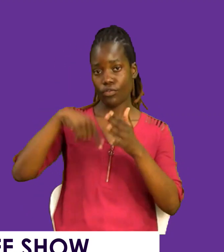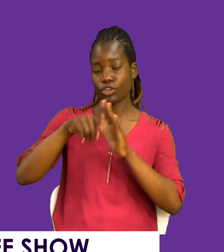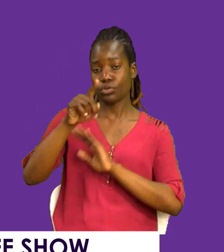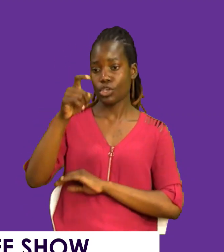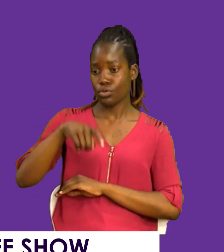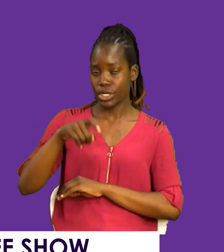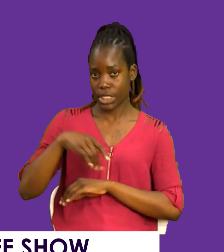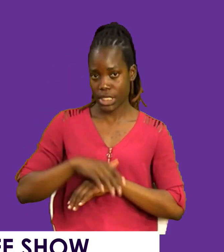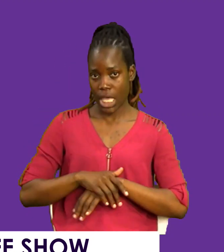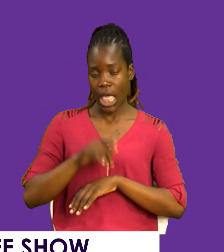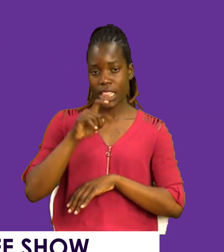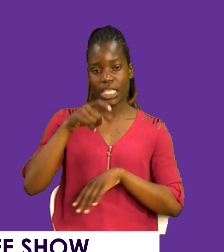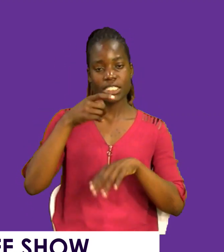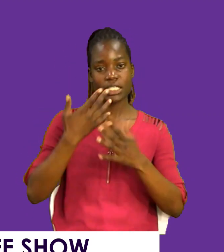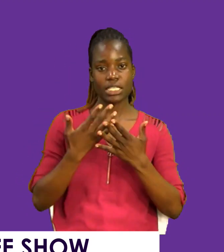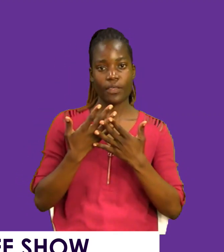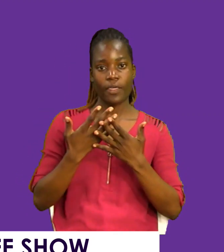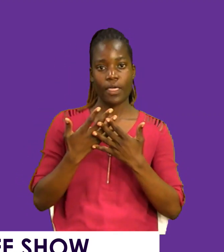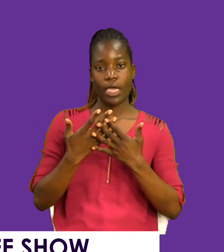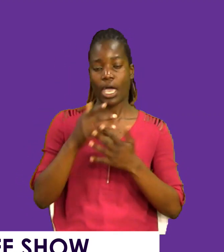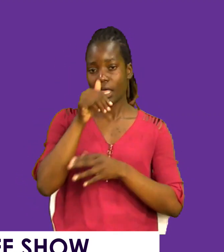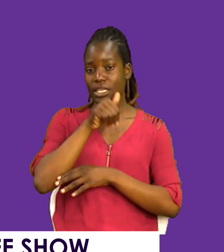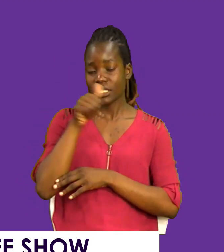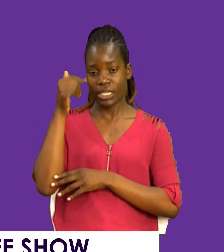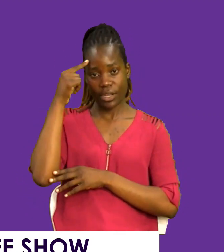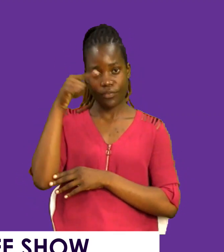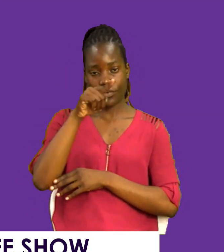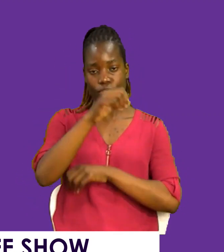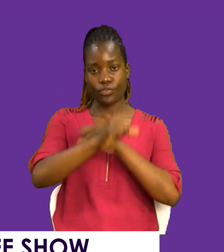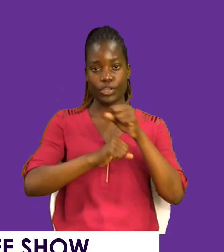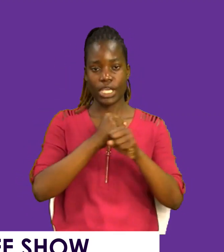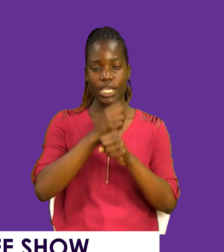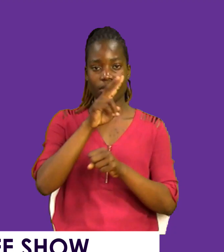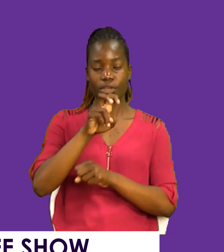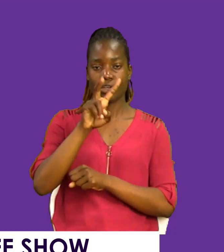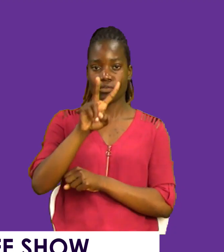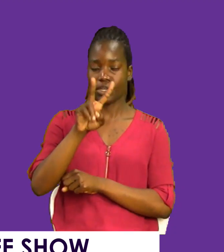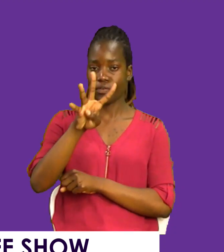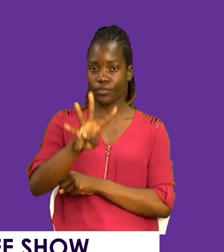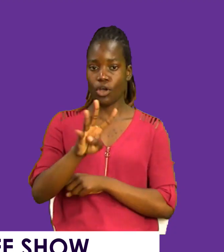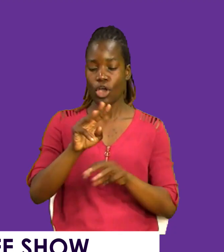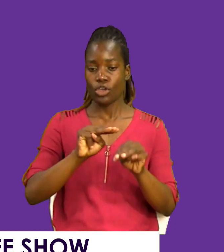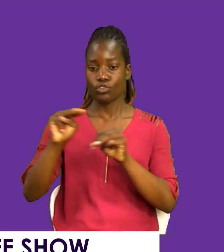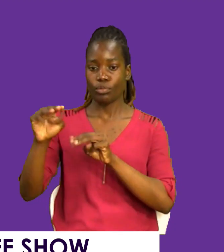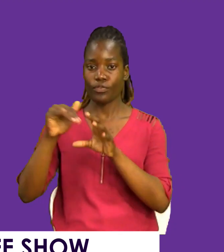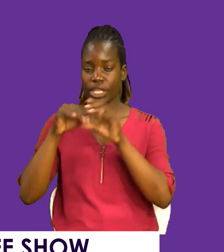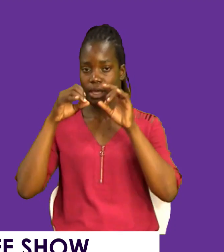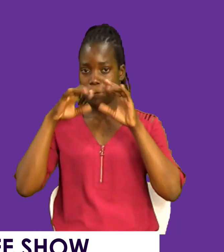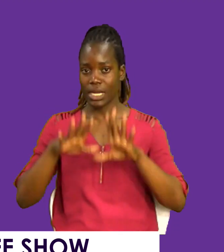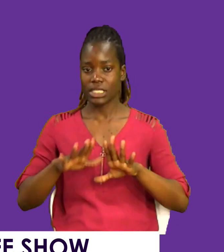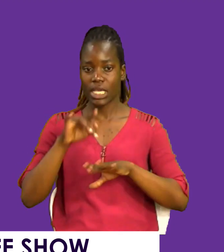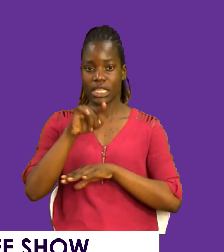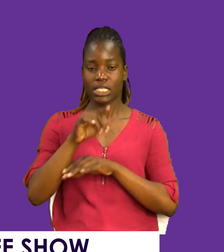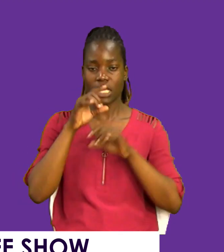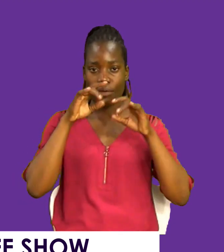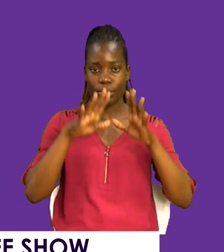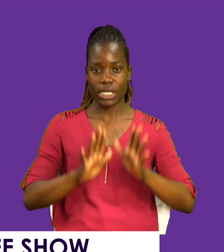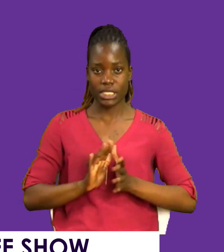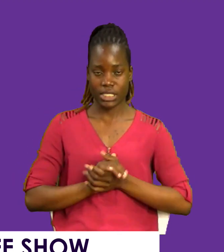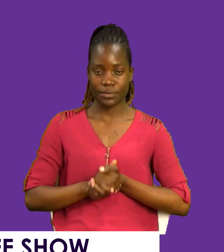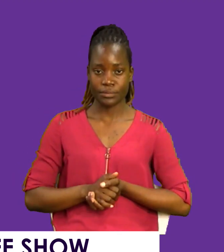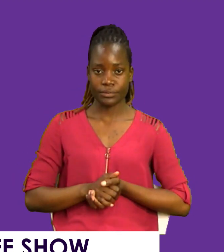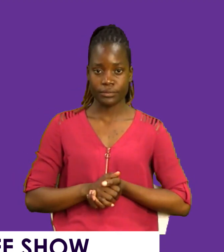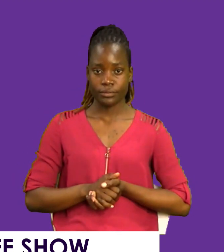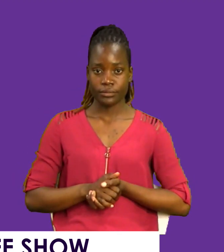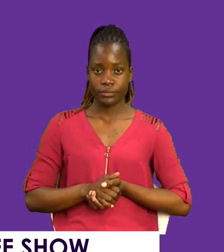you need. These are the secrets for you for 2024. To move in the blessings. You know, these are blessings. Easiness